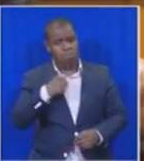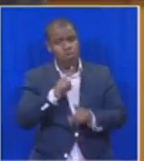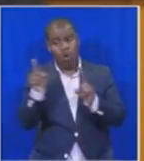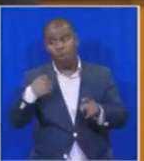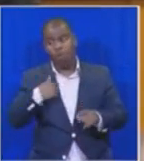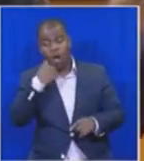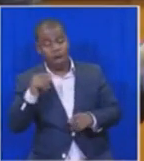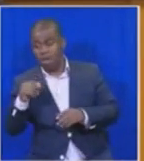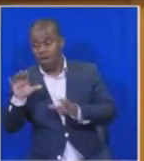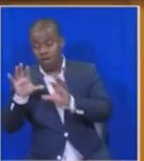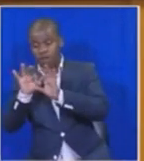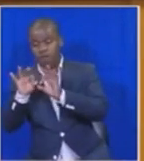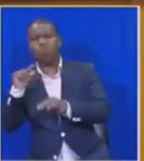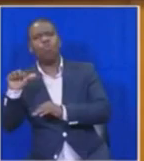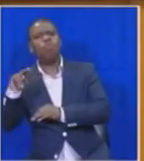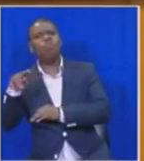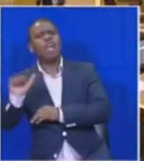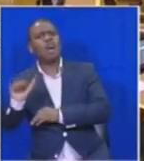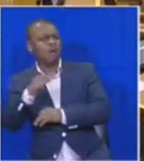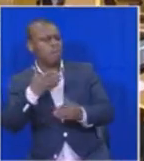for the Guptas in this parliament.